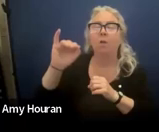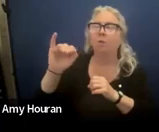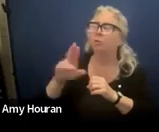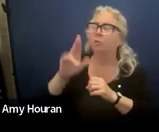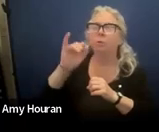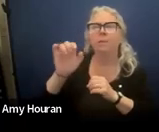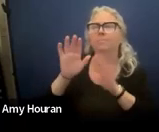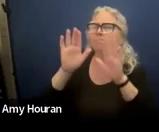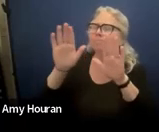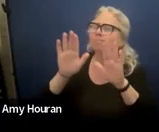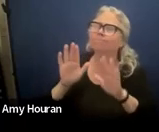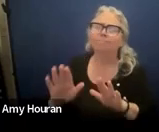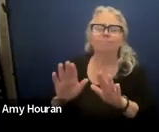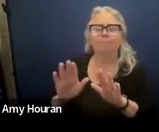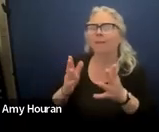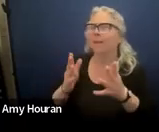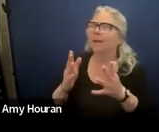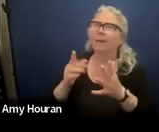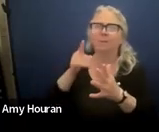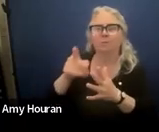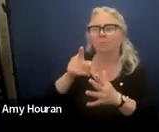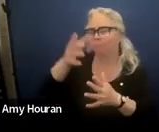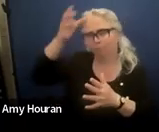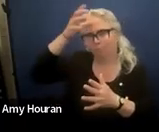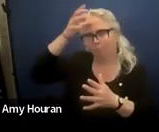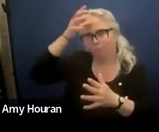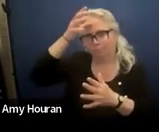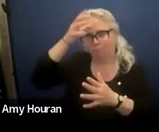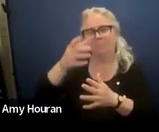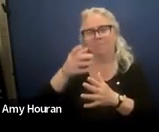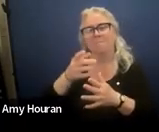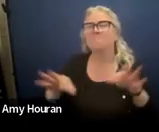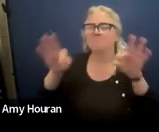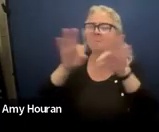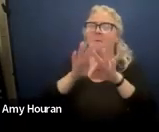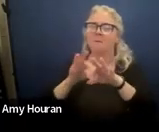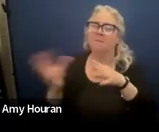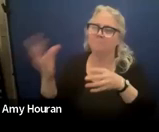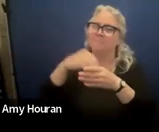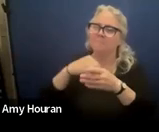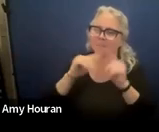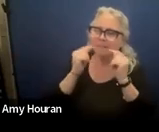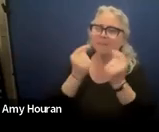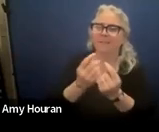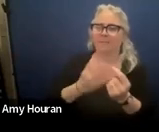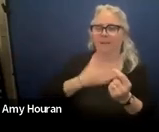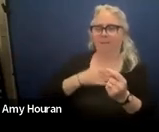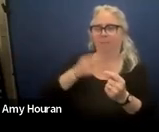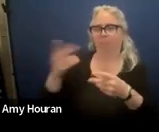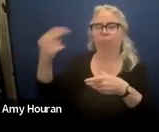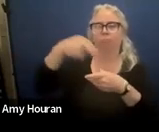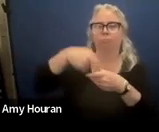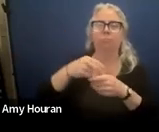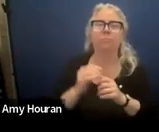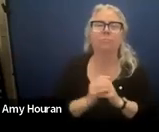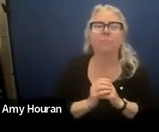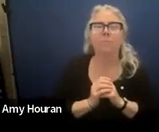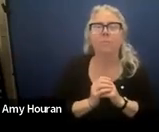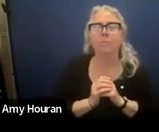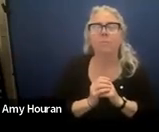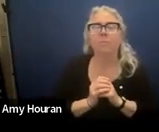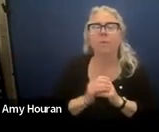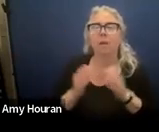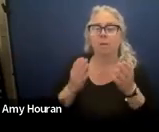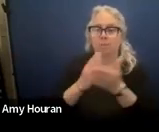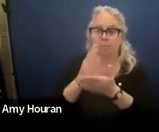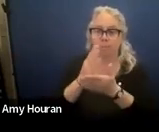don't even know where we are in the state sometimes without julie telling us we're so glad she's here um all right so